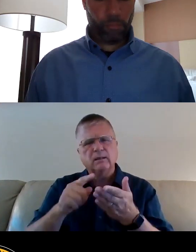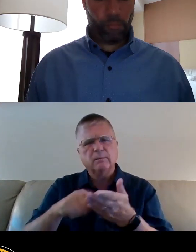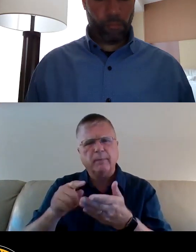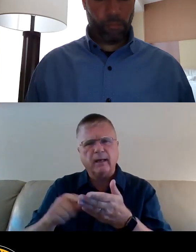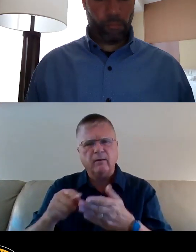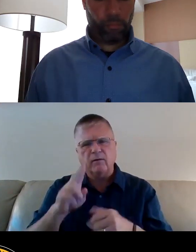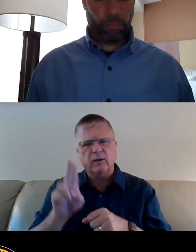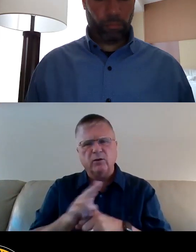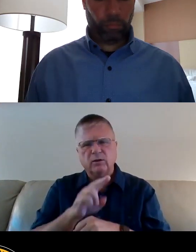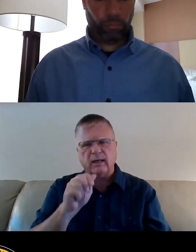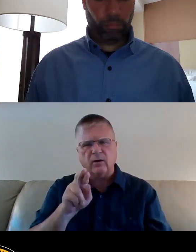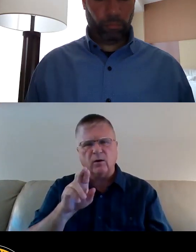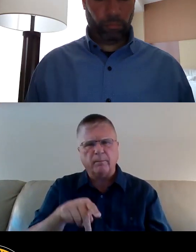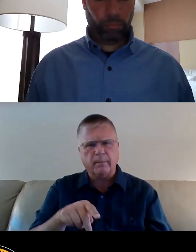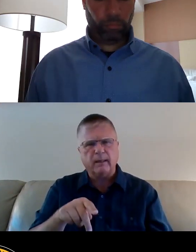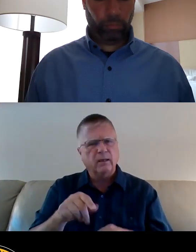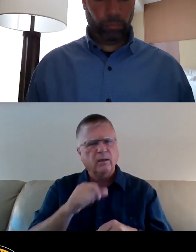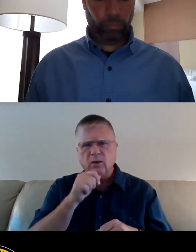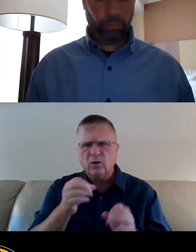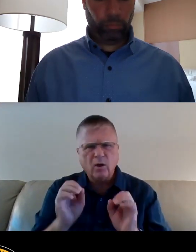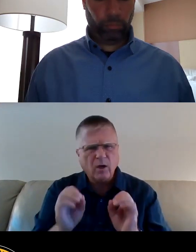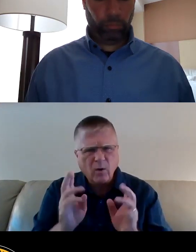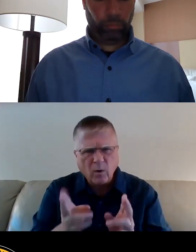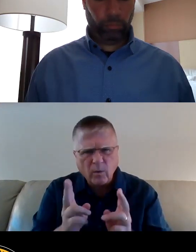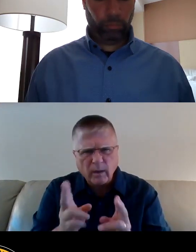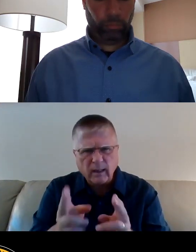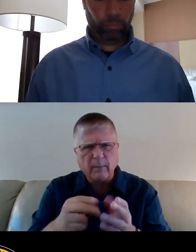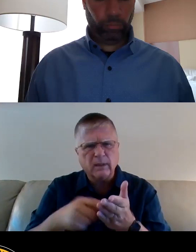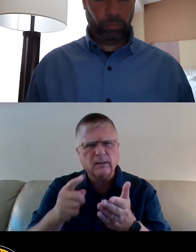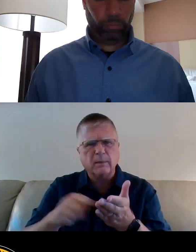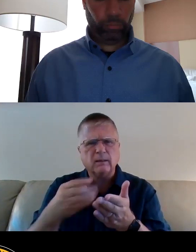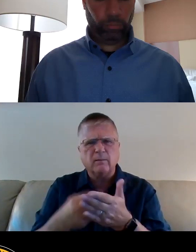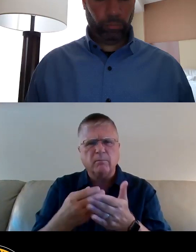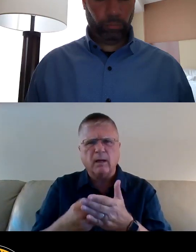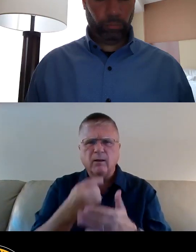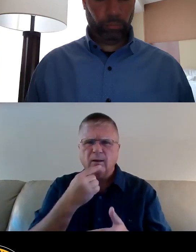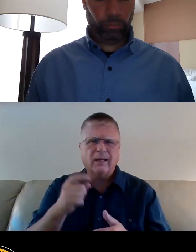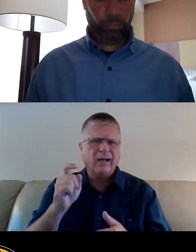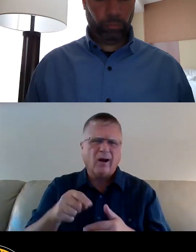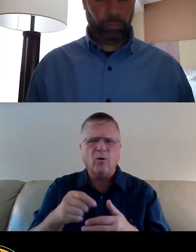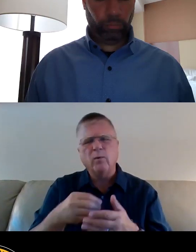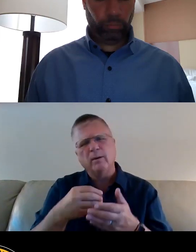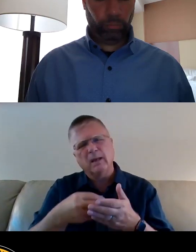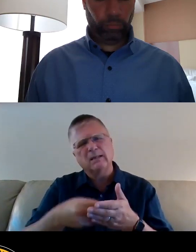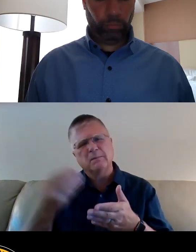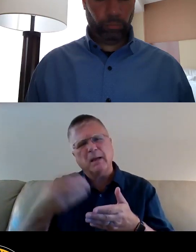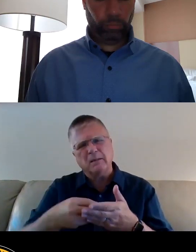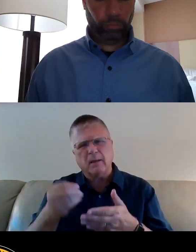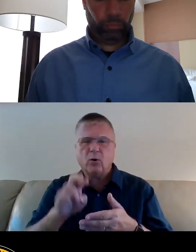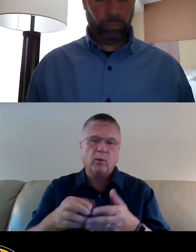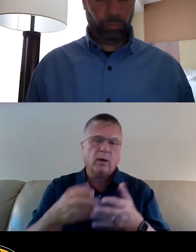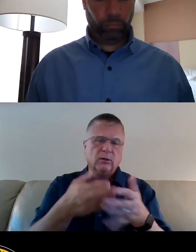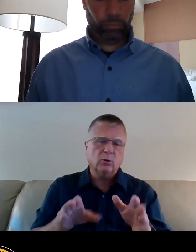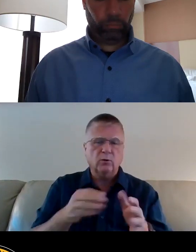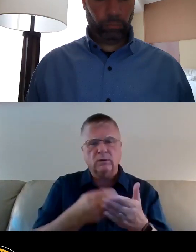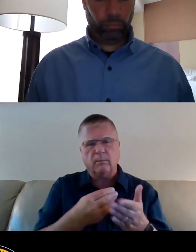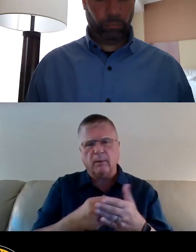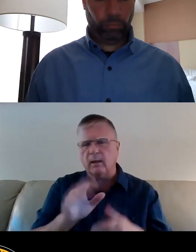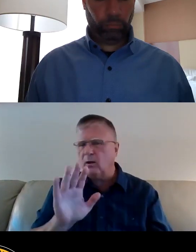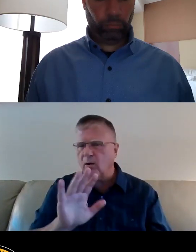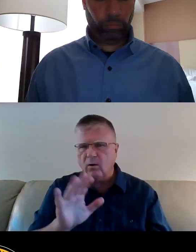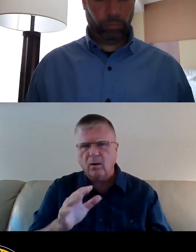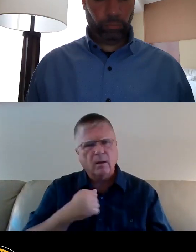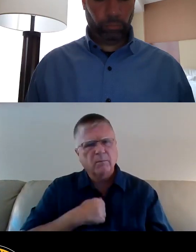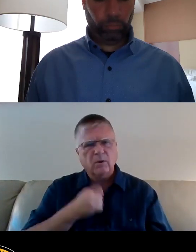there is no need to rush to spend them or falsely claim that we must use them or lose them and it's, I'm sorry to say, but it's exactly